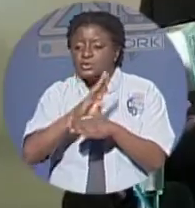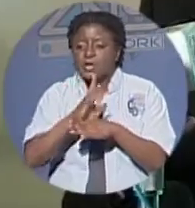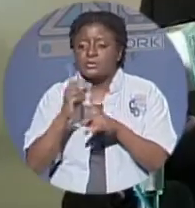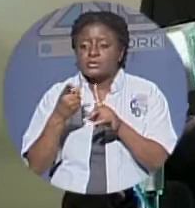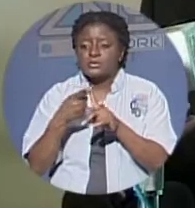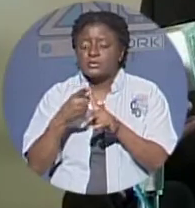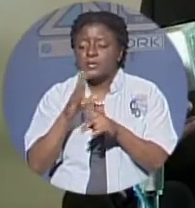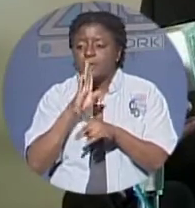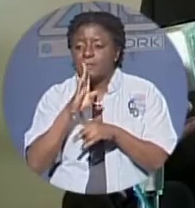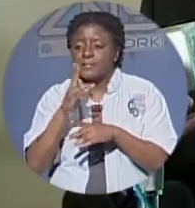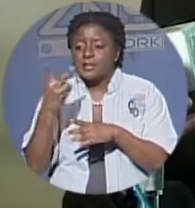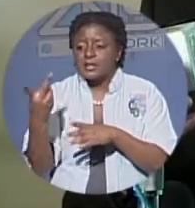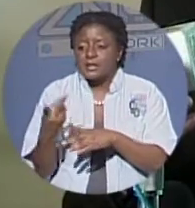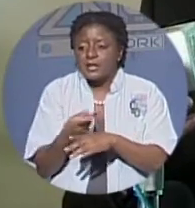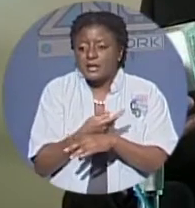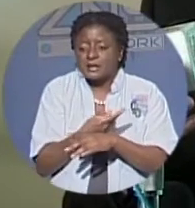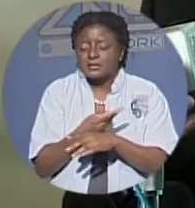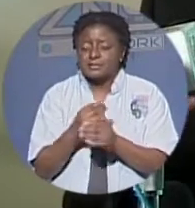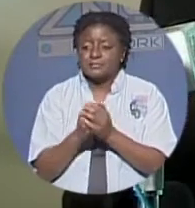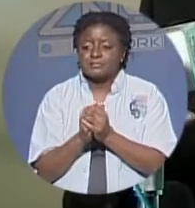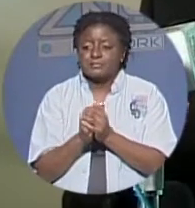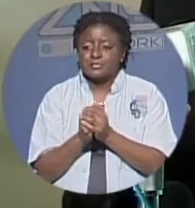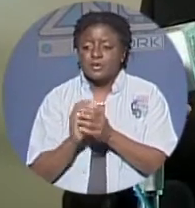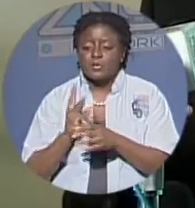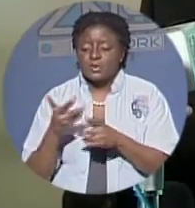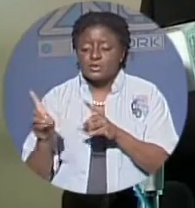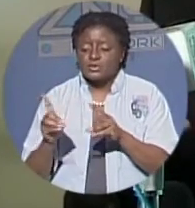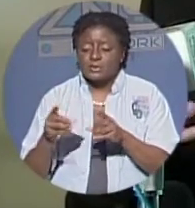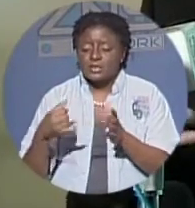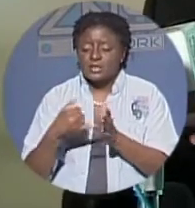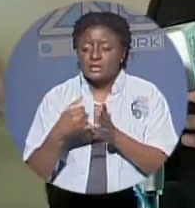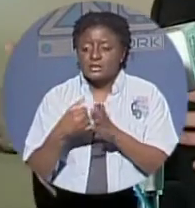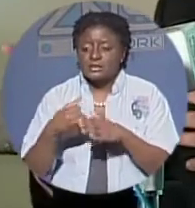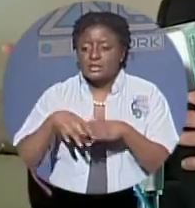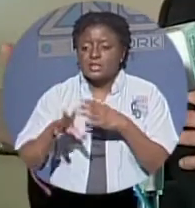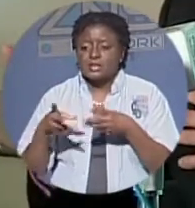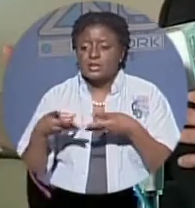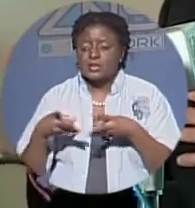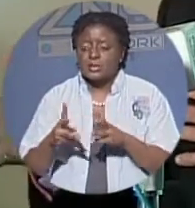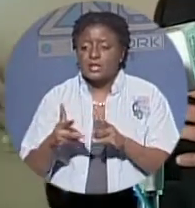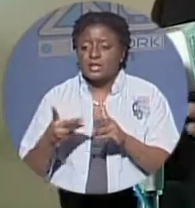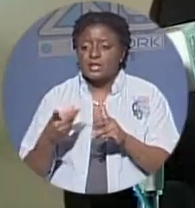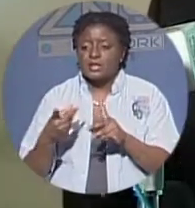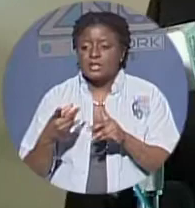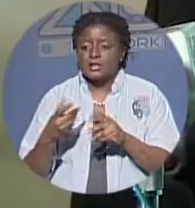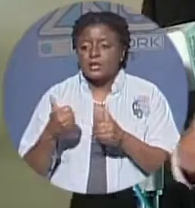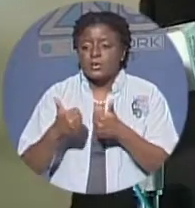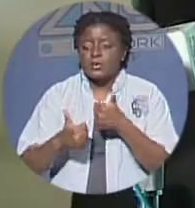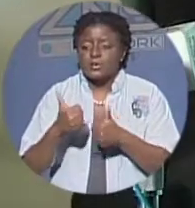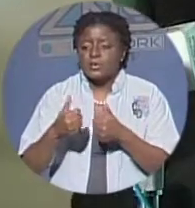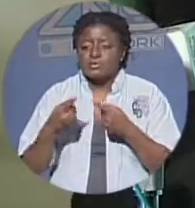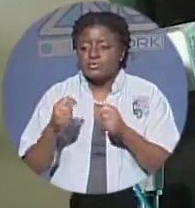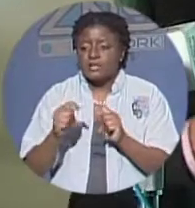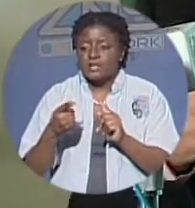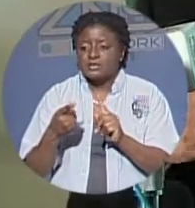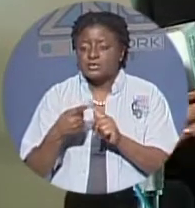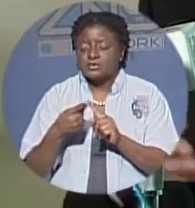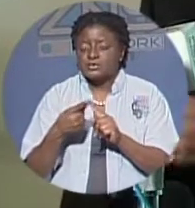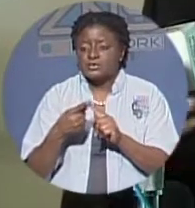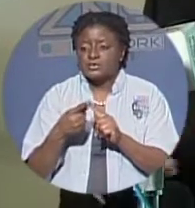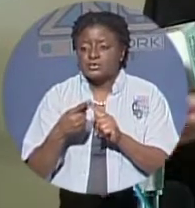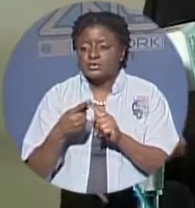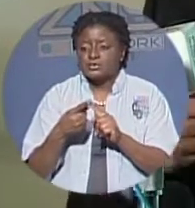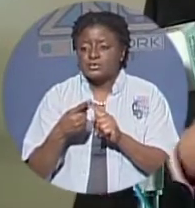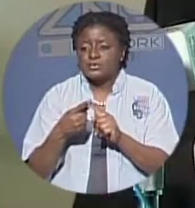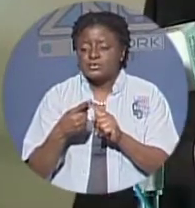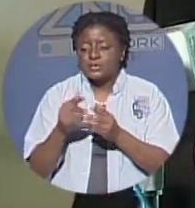it in a way which tries to negate the the impact on the business as we manage that change and as